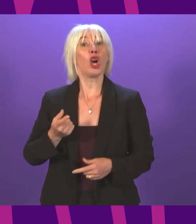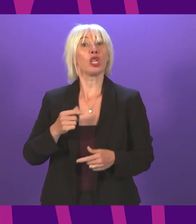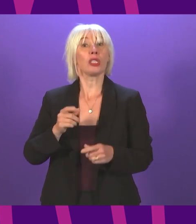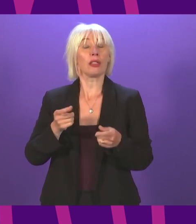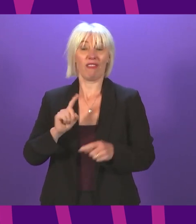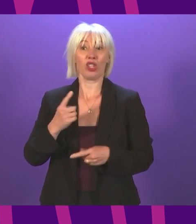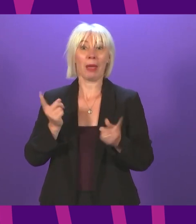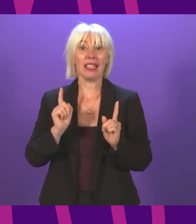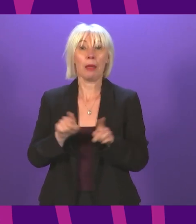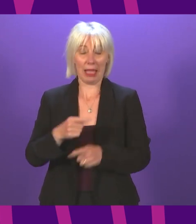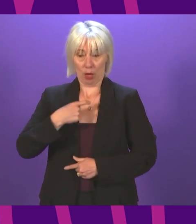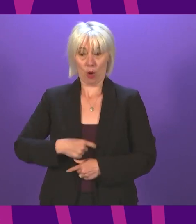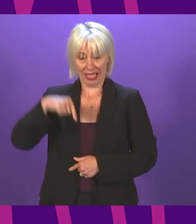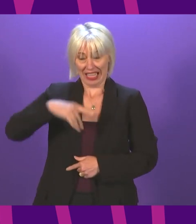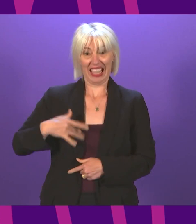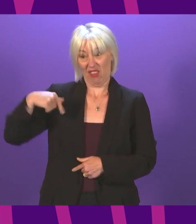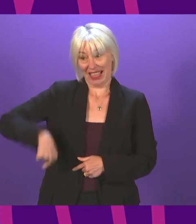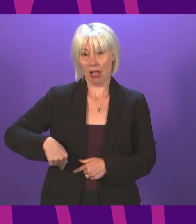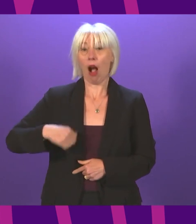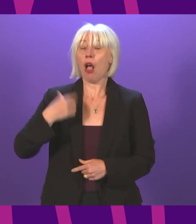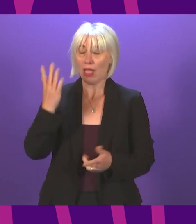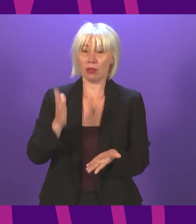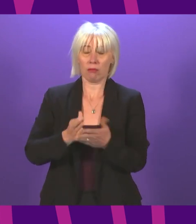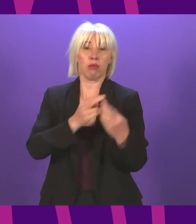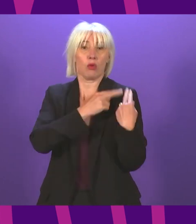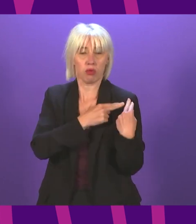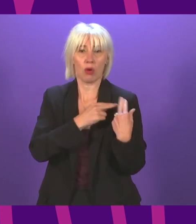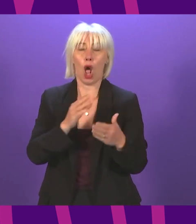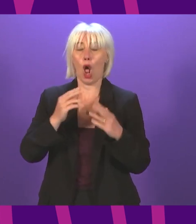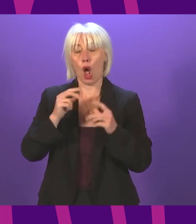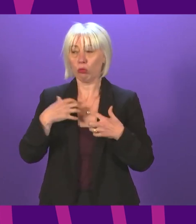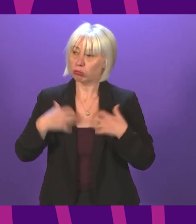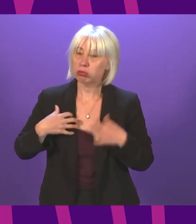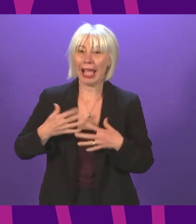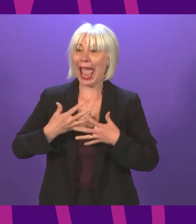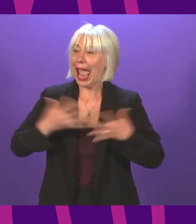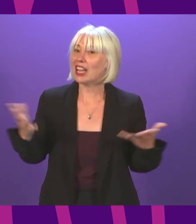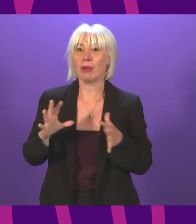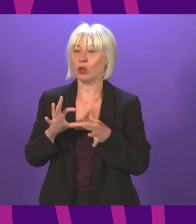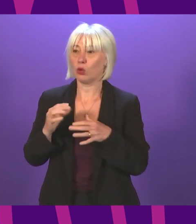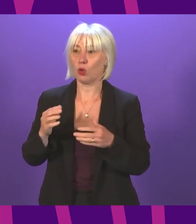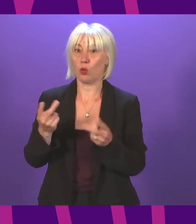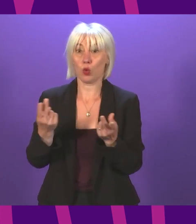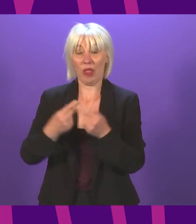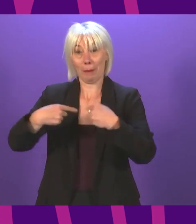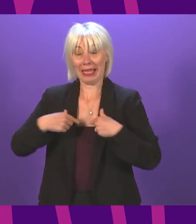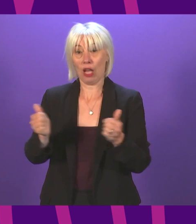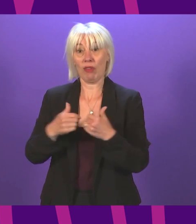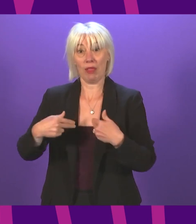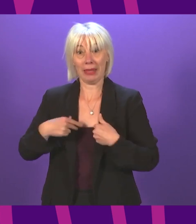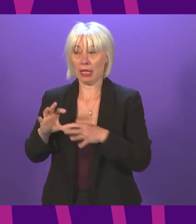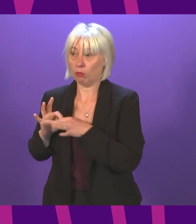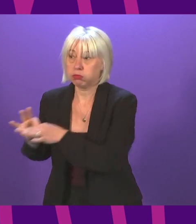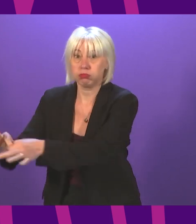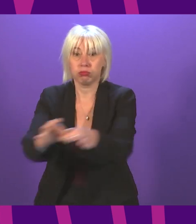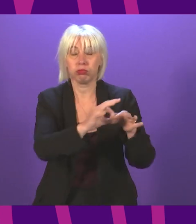citizen of this country, to always doing so. And I look forward to working with anybody who stands with me and with people across Scotland in